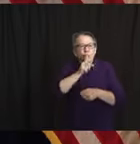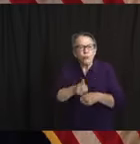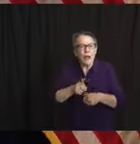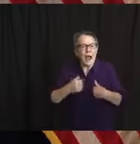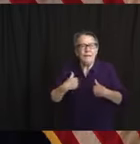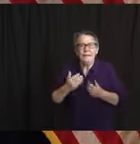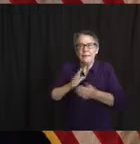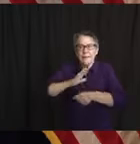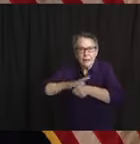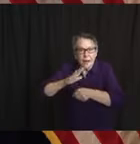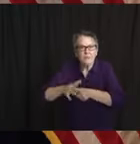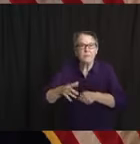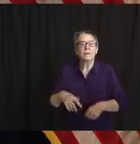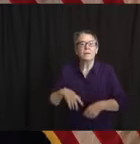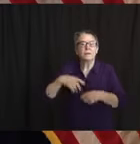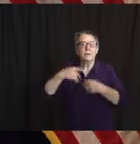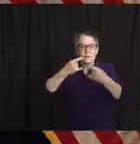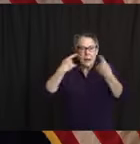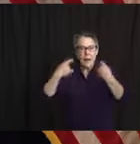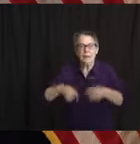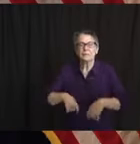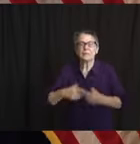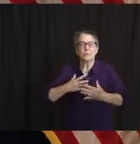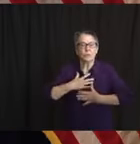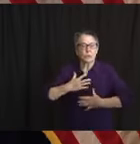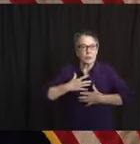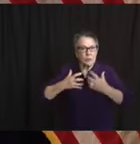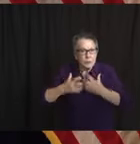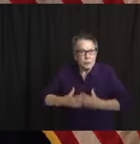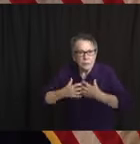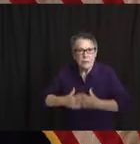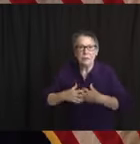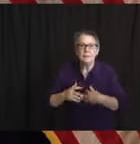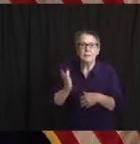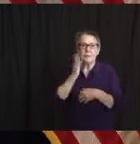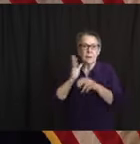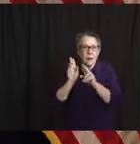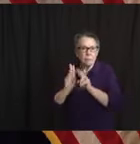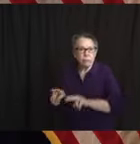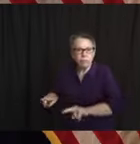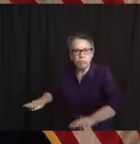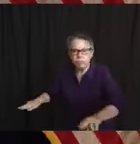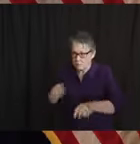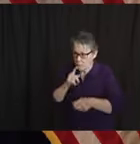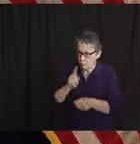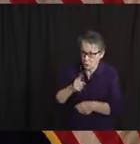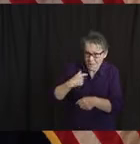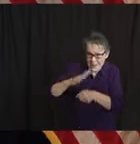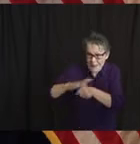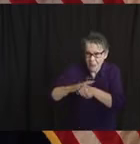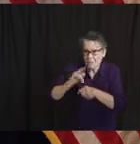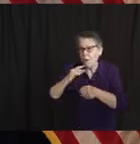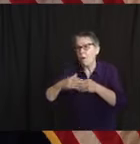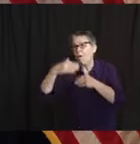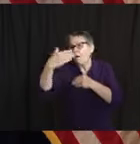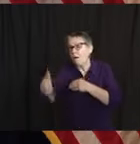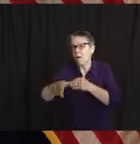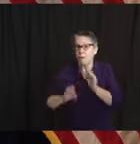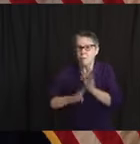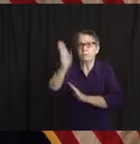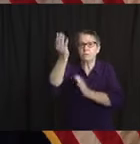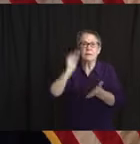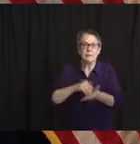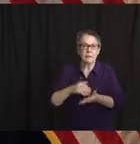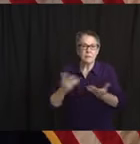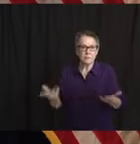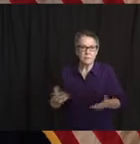experts guide us in terms of where this may head, we want to make sure that we don't start from a standing start as we did